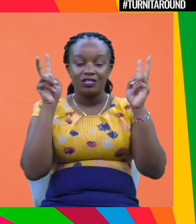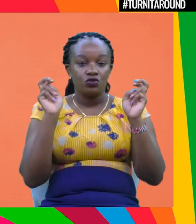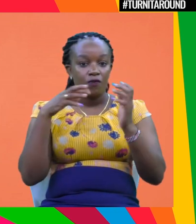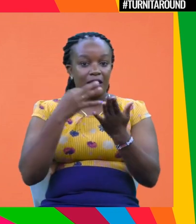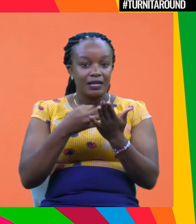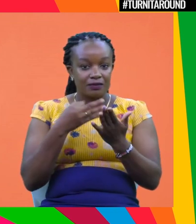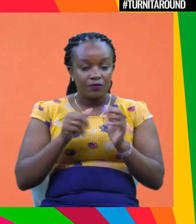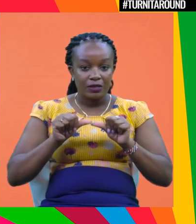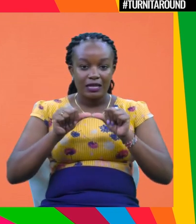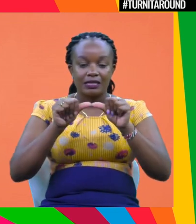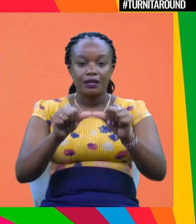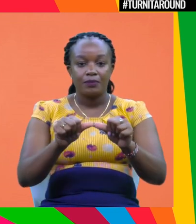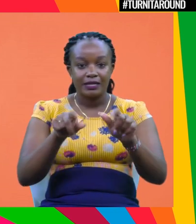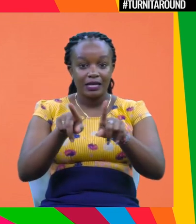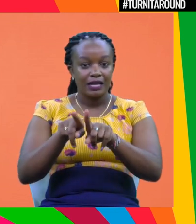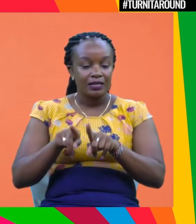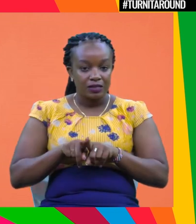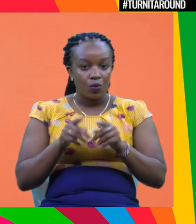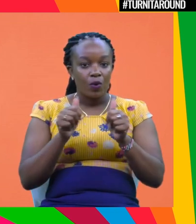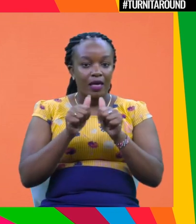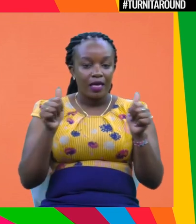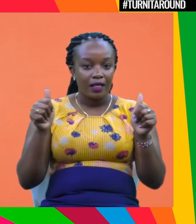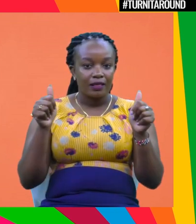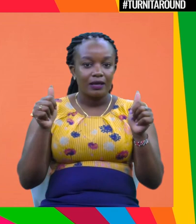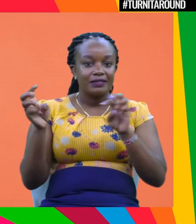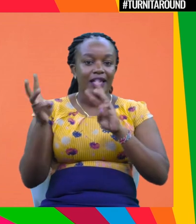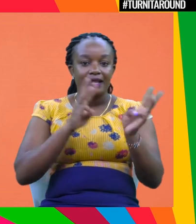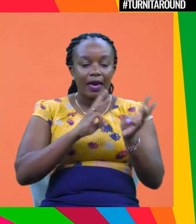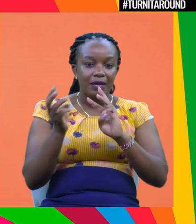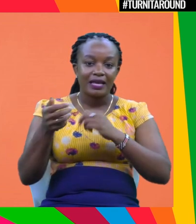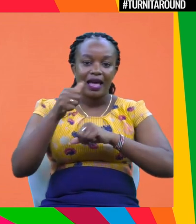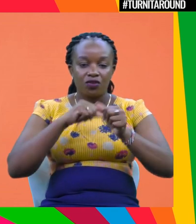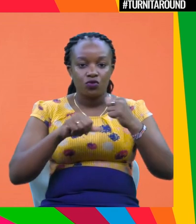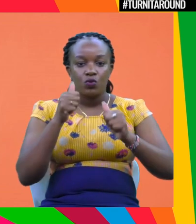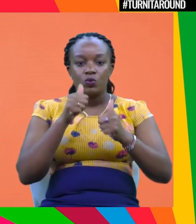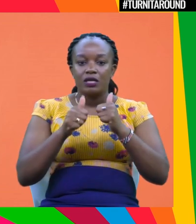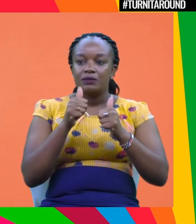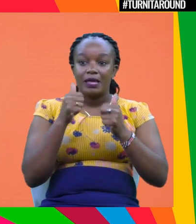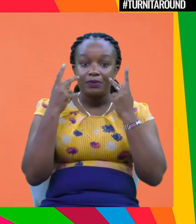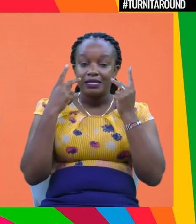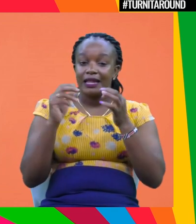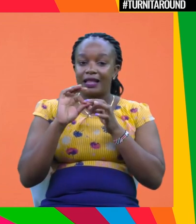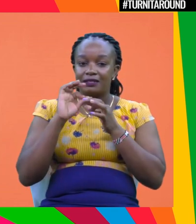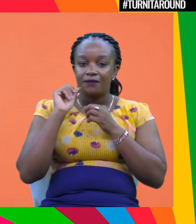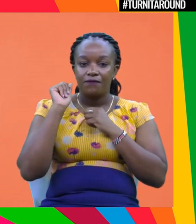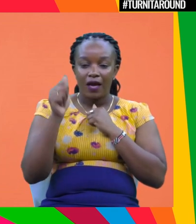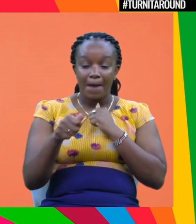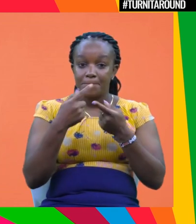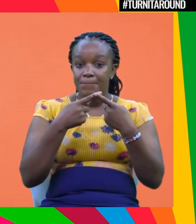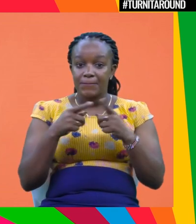of financing for sustainability as well. And though climate action may sound a bit far, but then